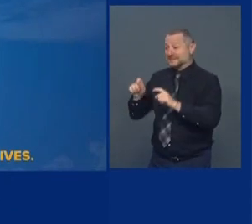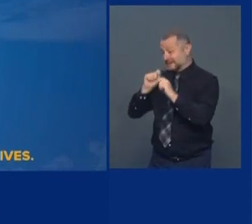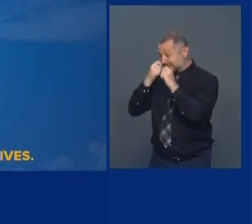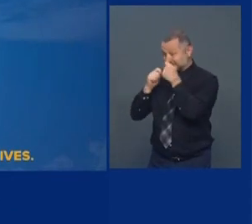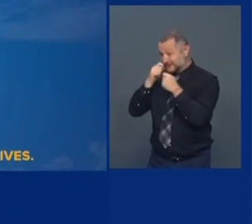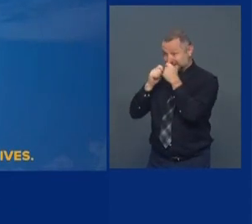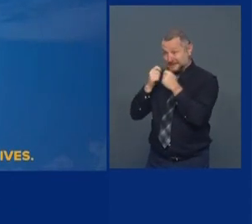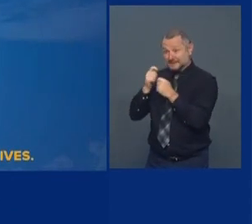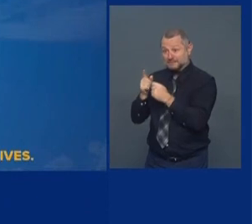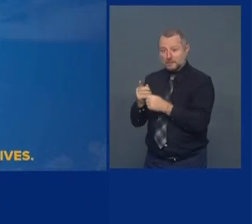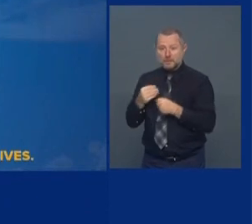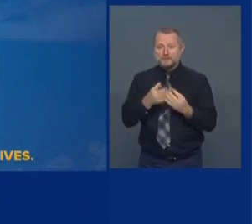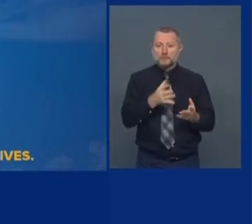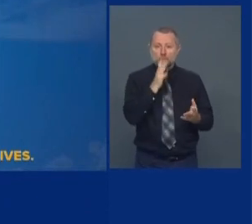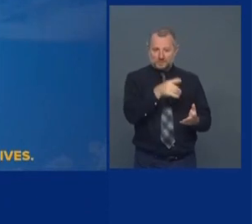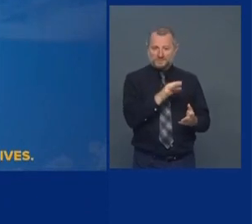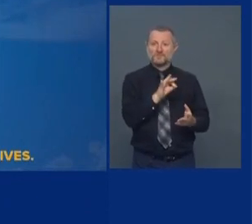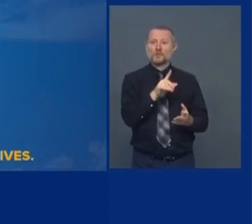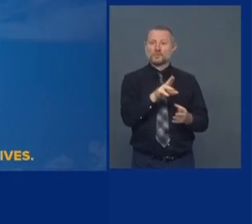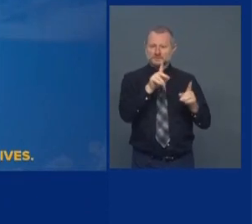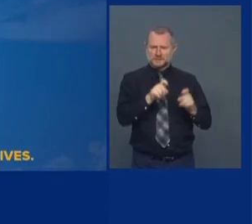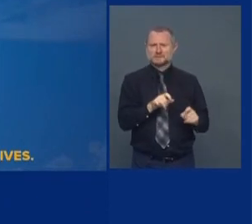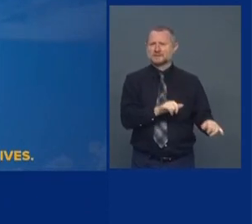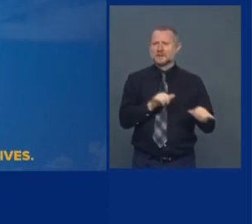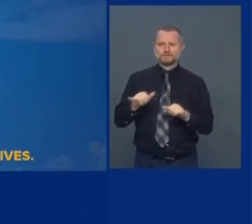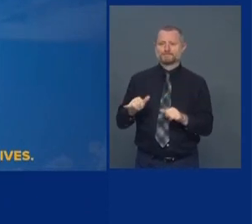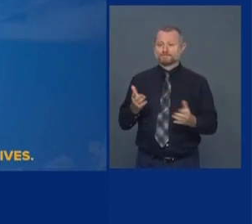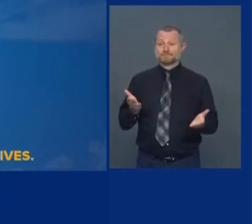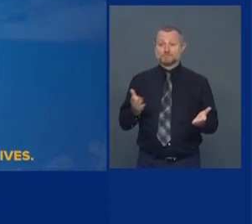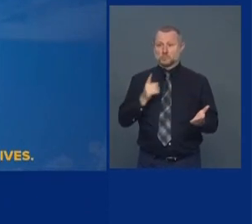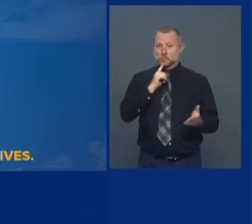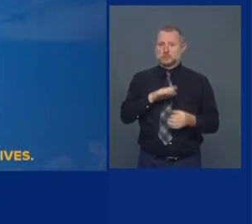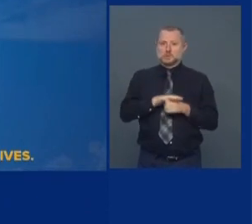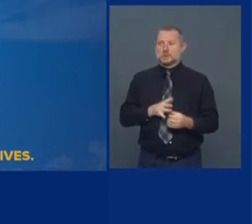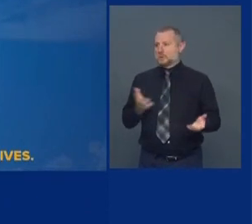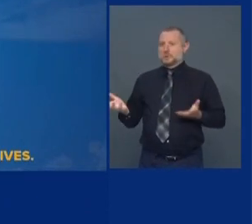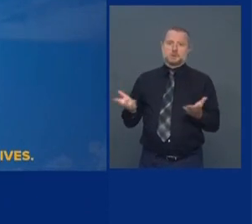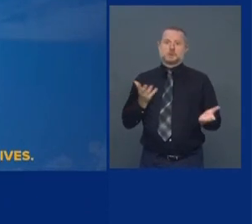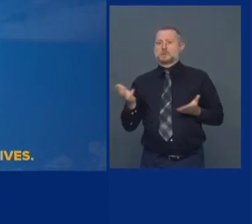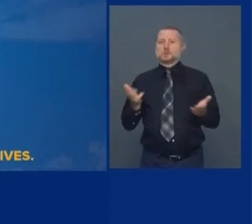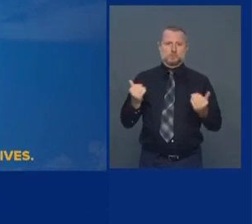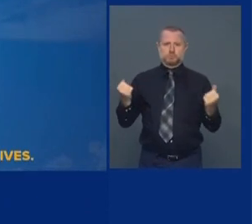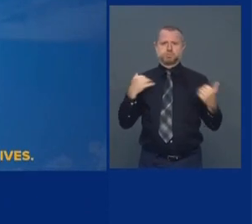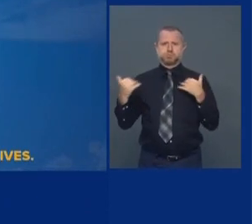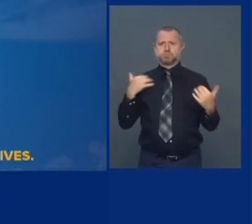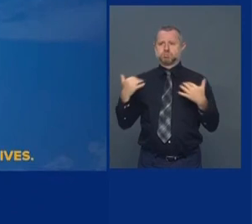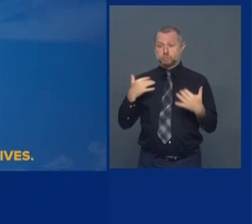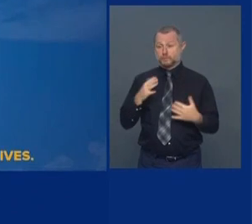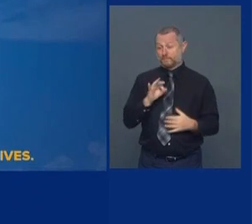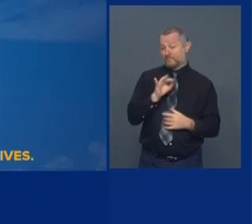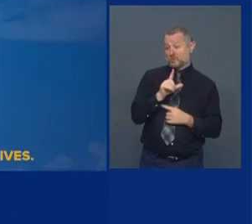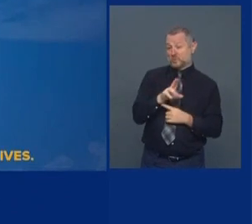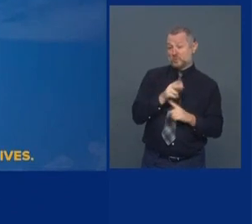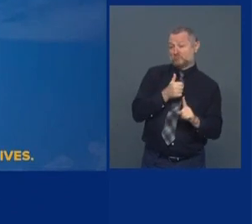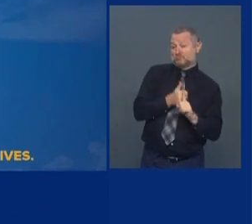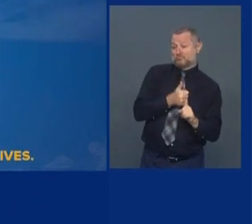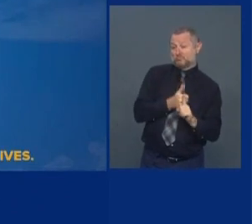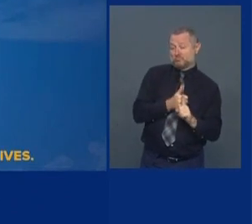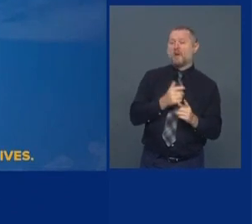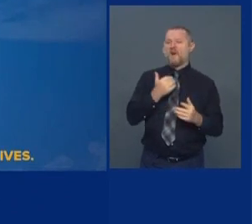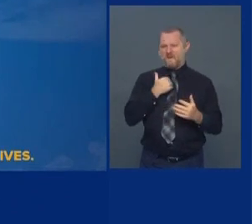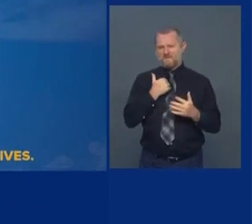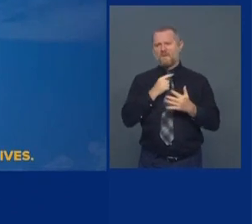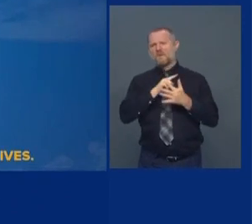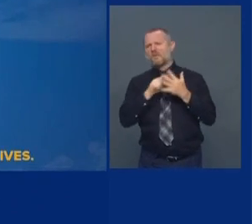So you'll see more stress on the testing system. Flu symptoms are much like COVID symptoms.